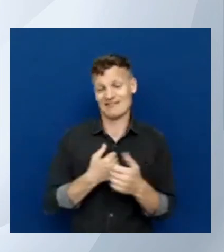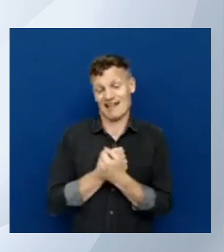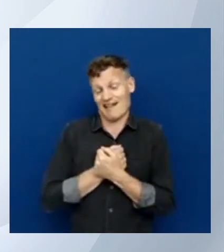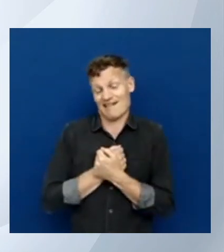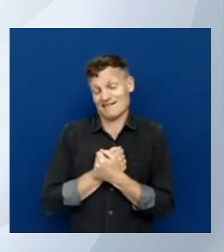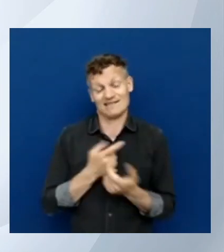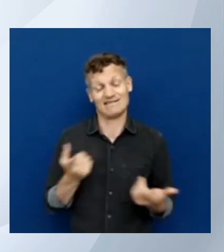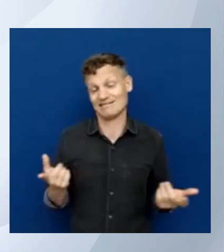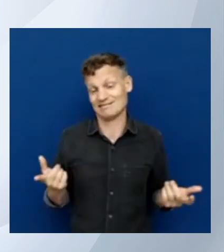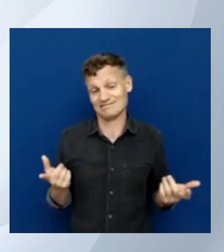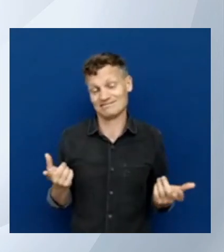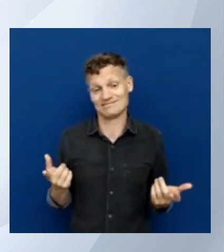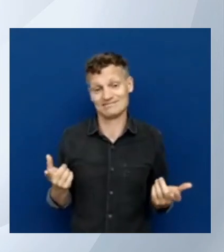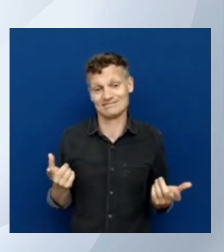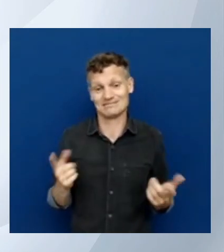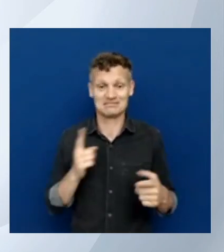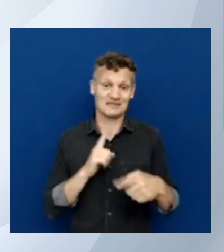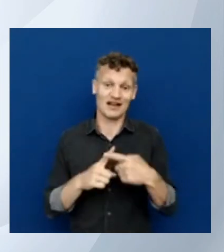get and all the